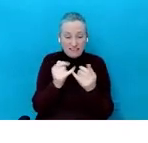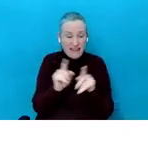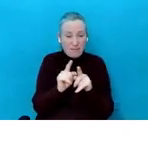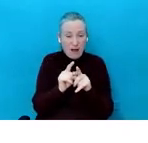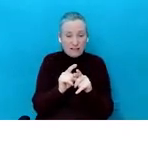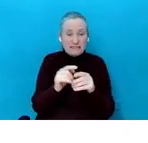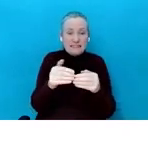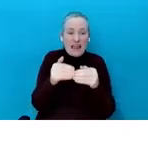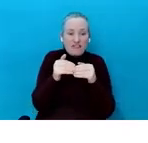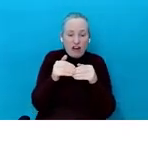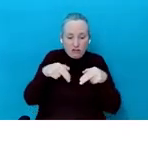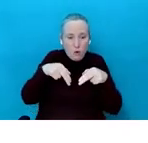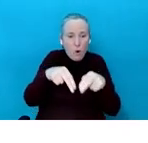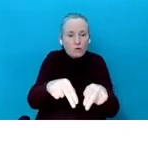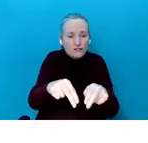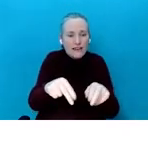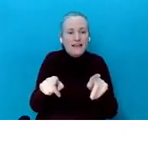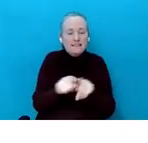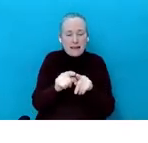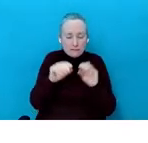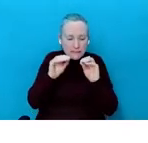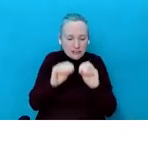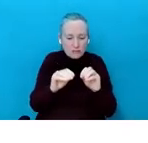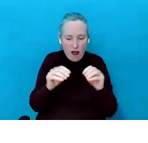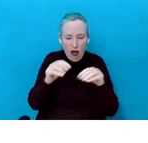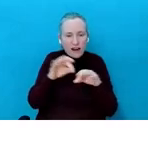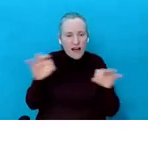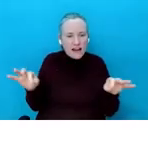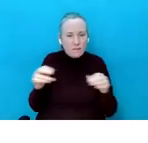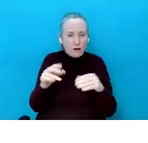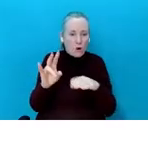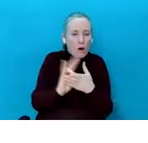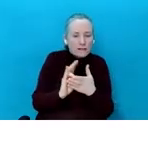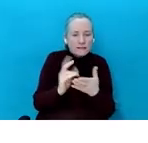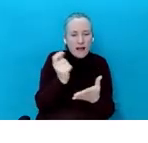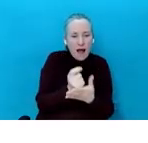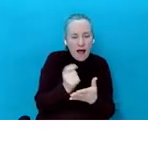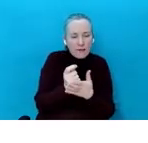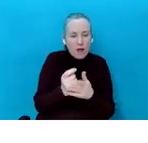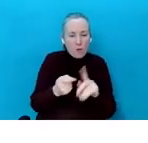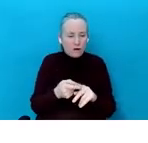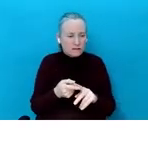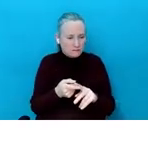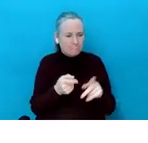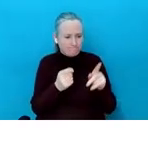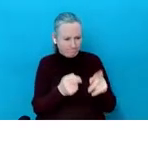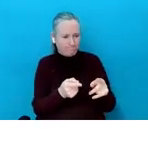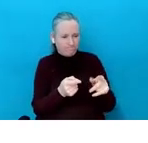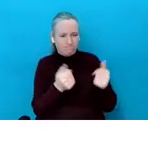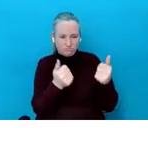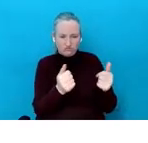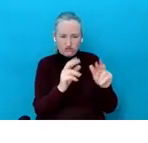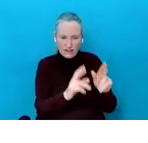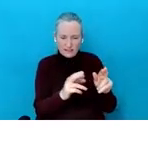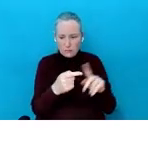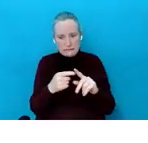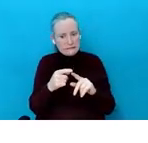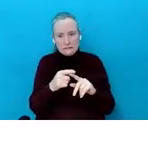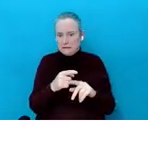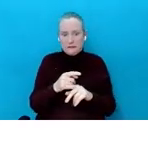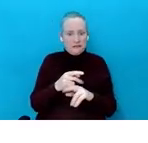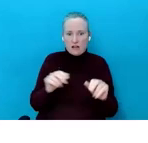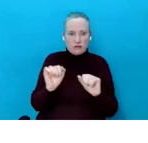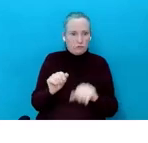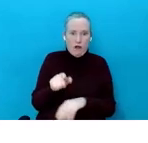time, about quality time online, about appropriate versus inappropriate things you see. About friends versus strangers